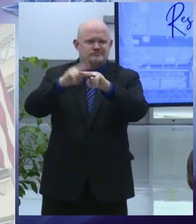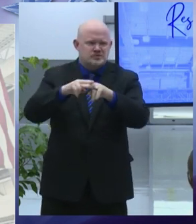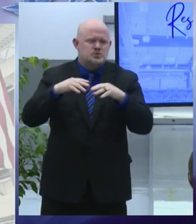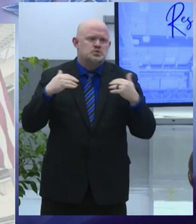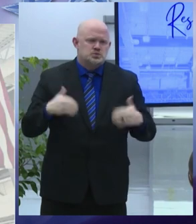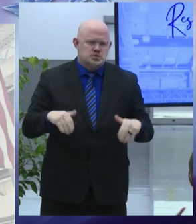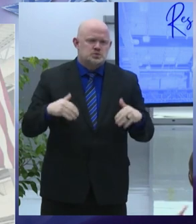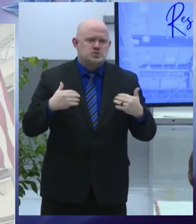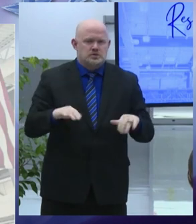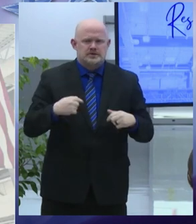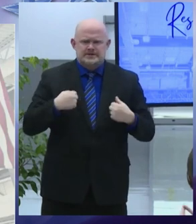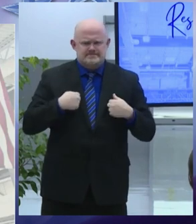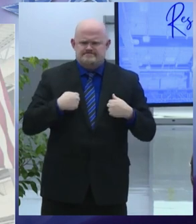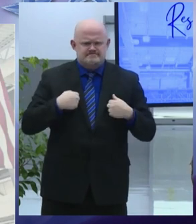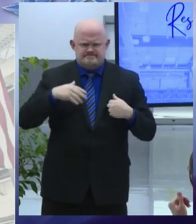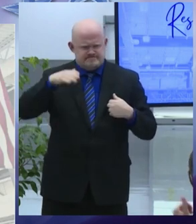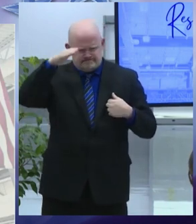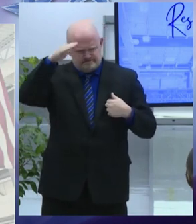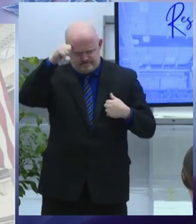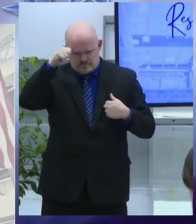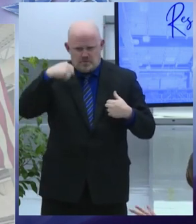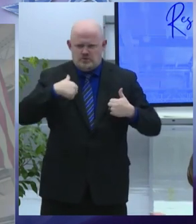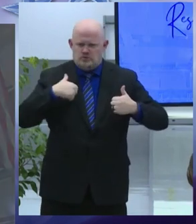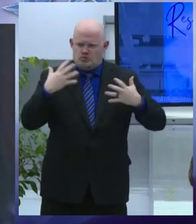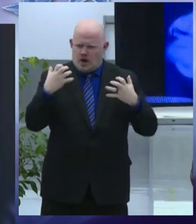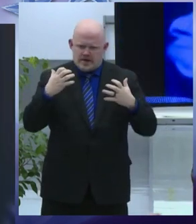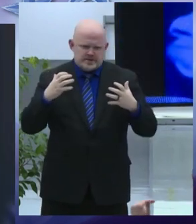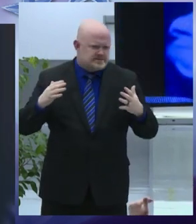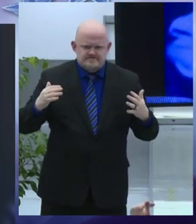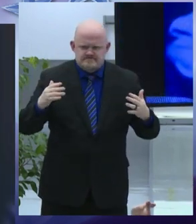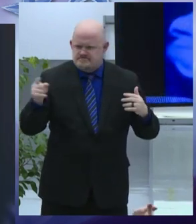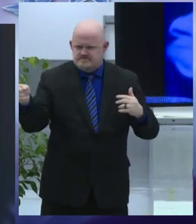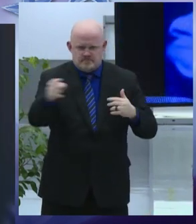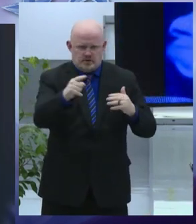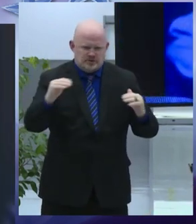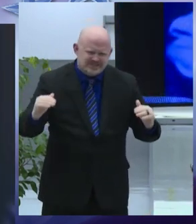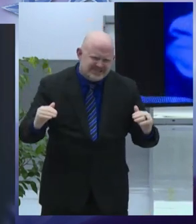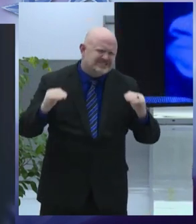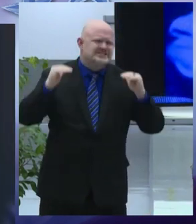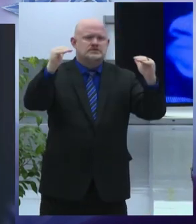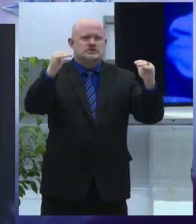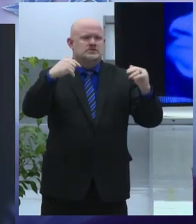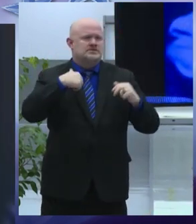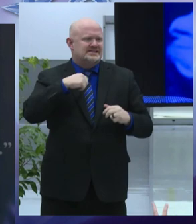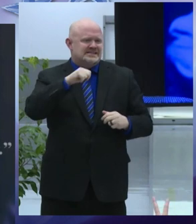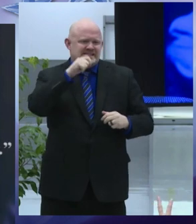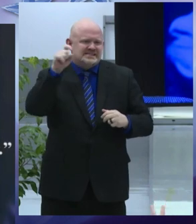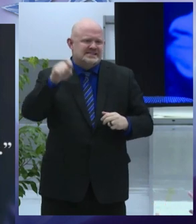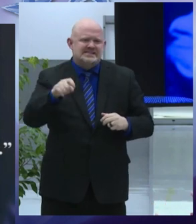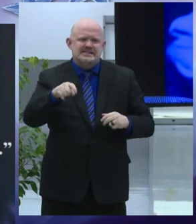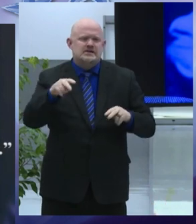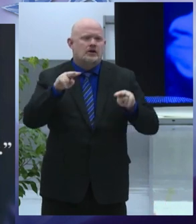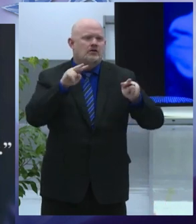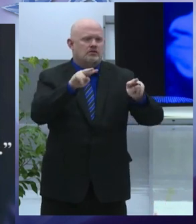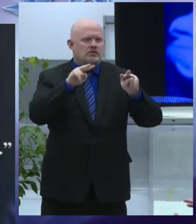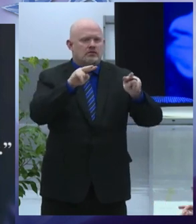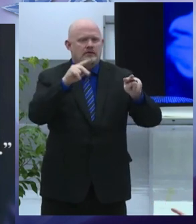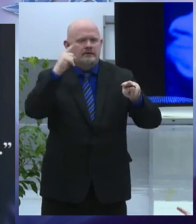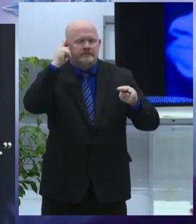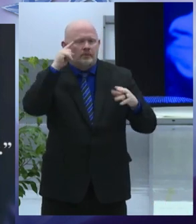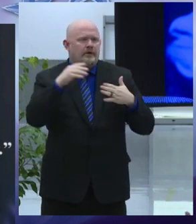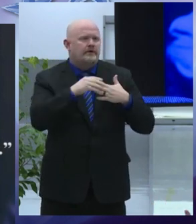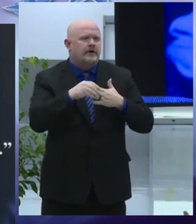the city of Syracuse and we don't need to look far for guidance we are all one community